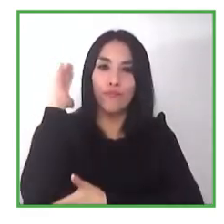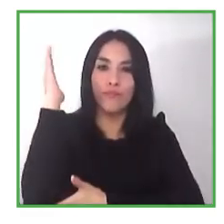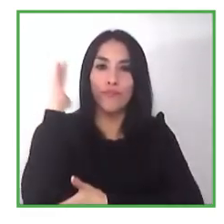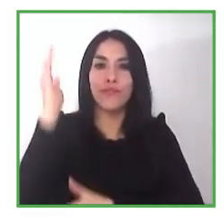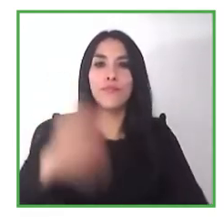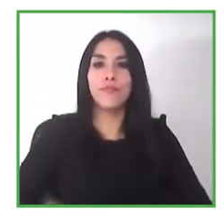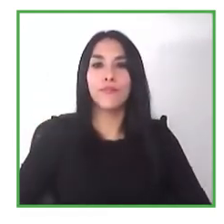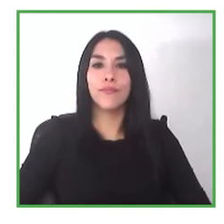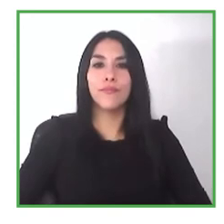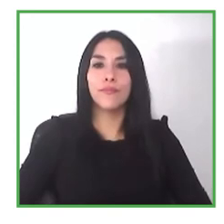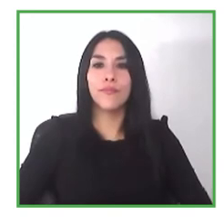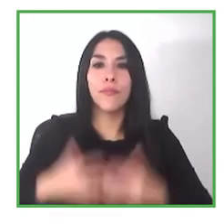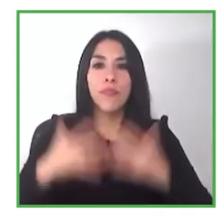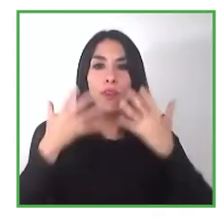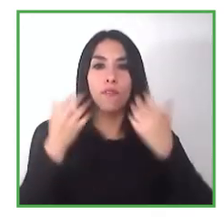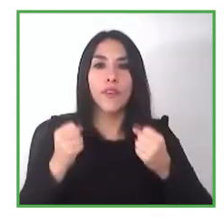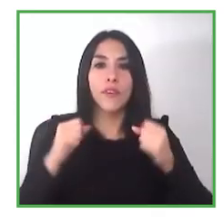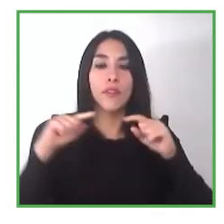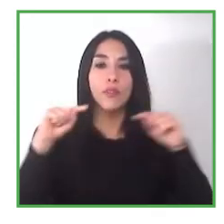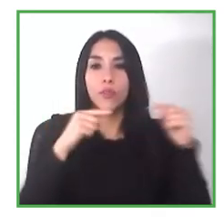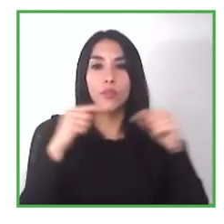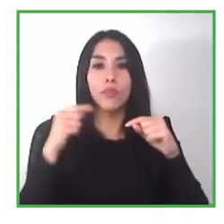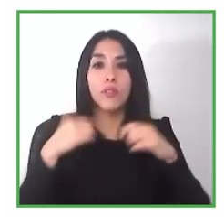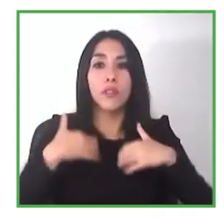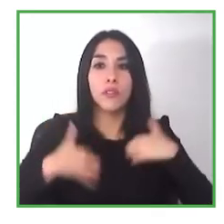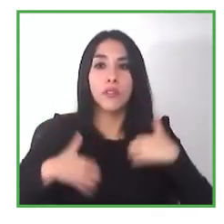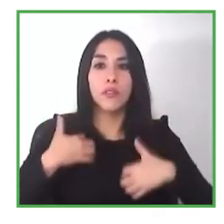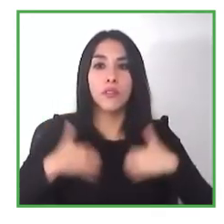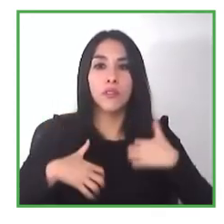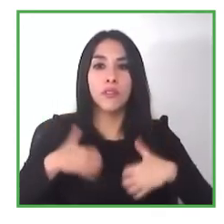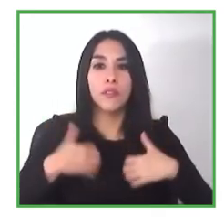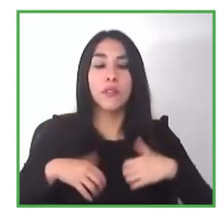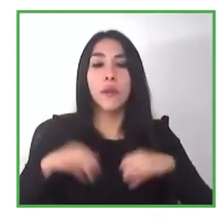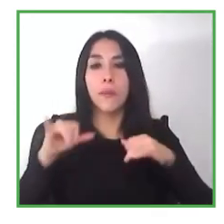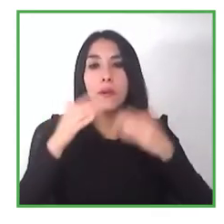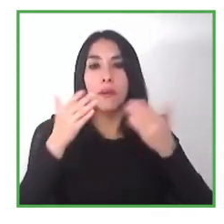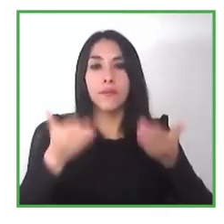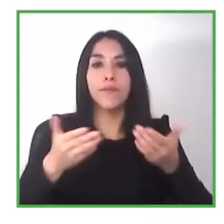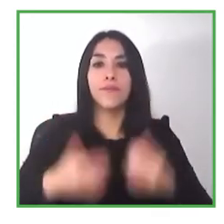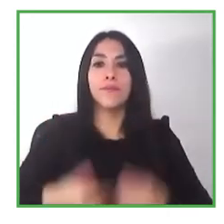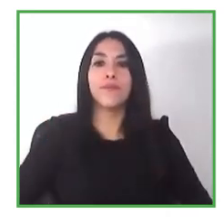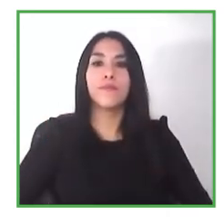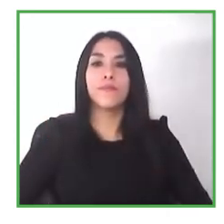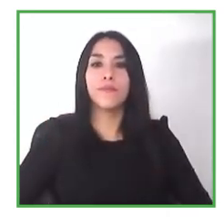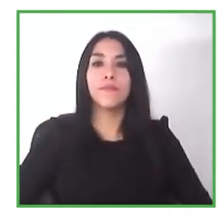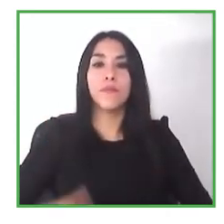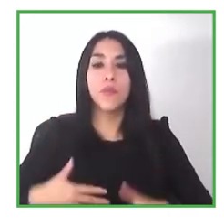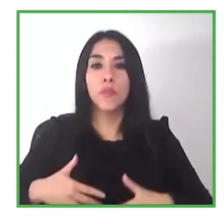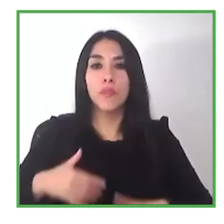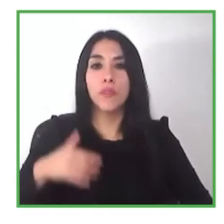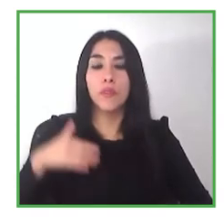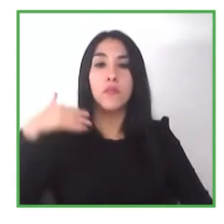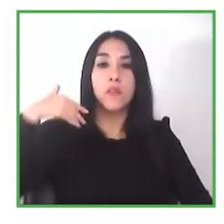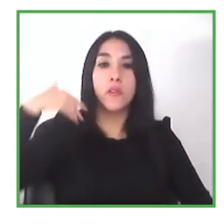panels so we will be seeing you in the next presentations thank you very much and see you soon